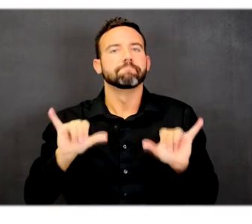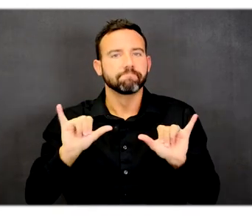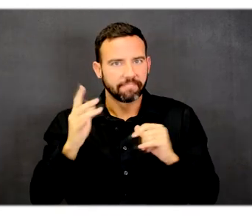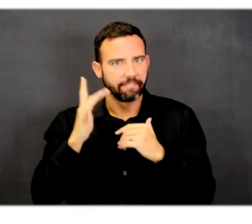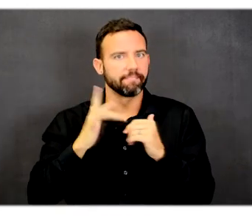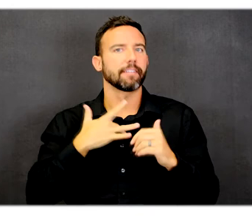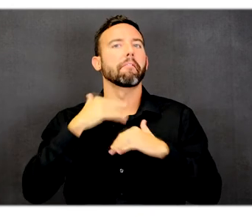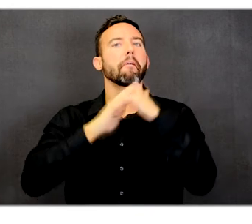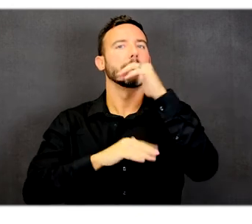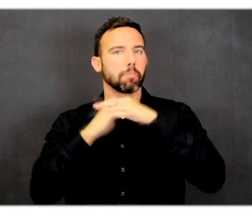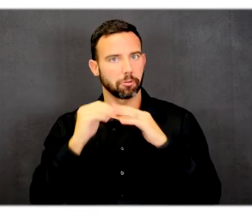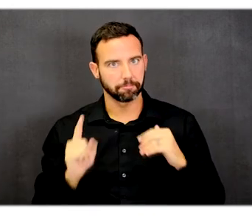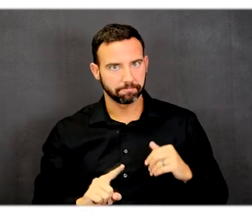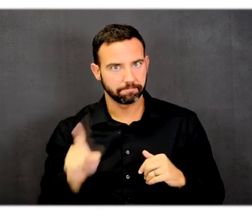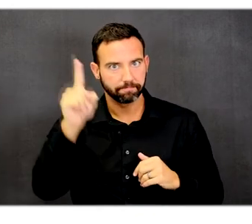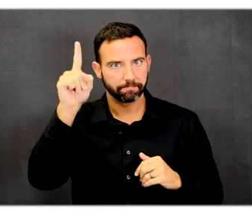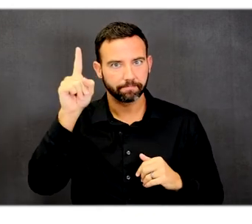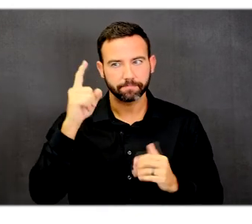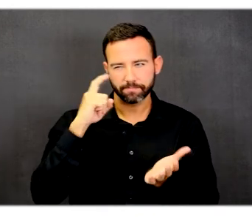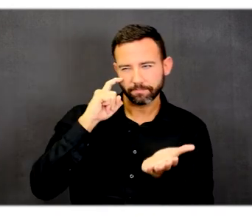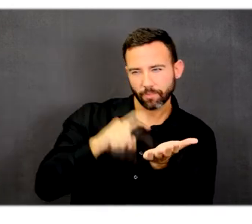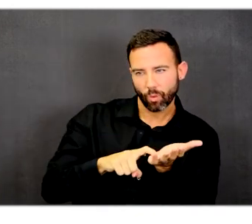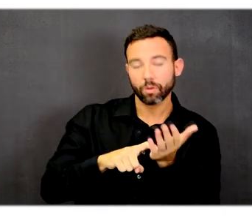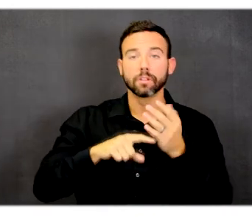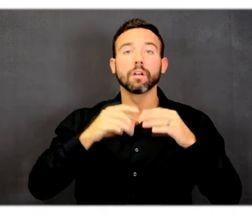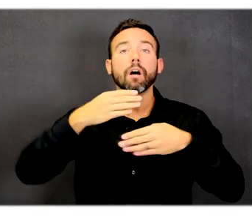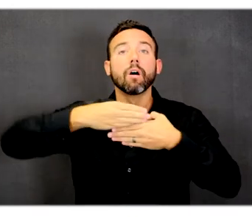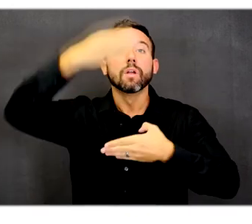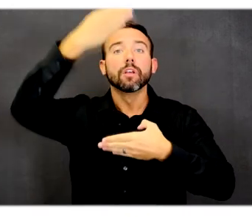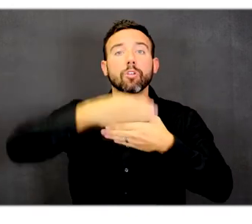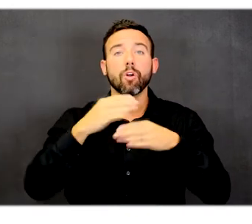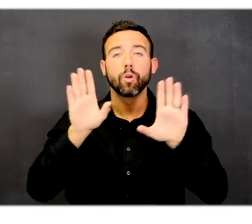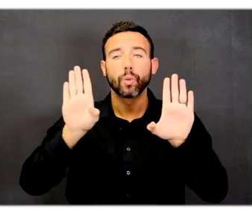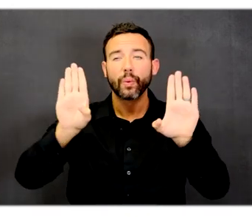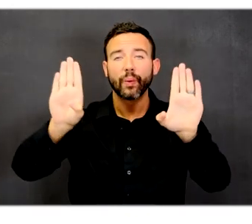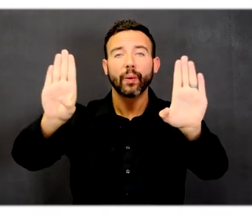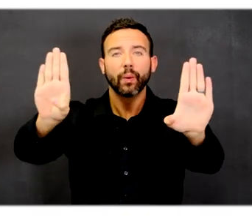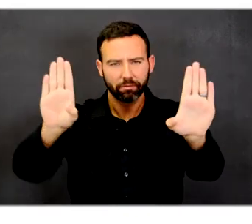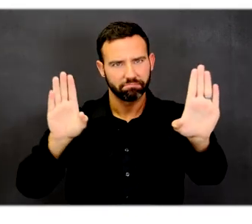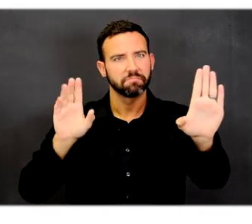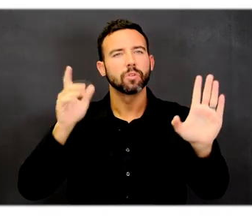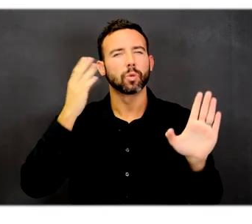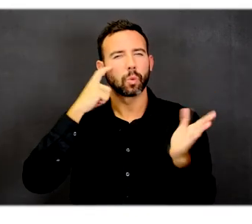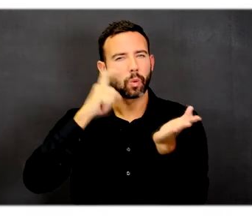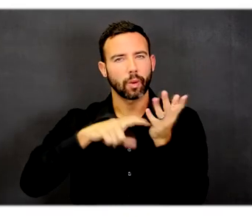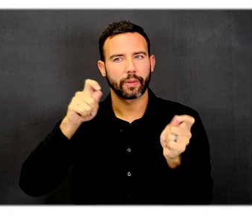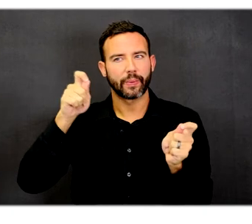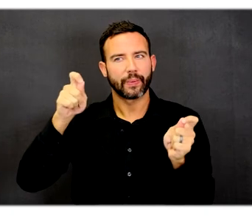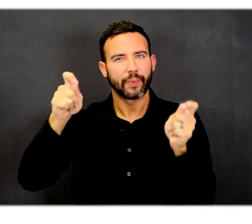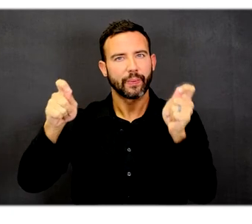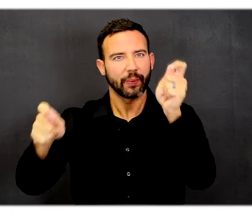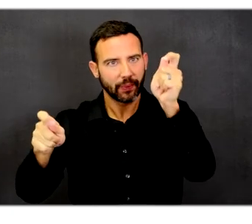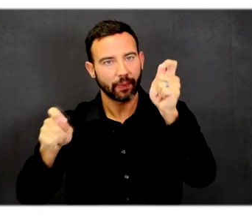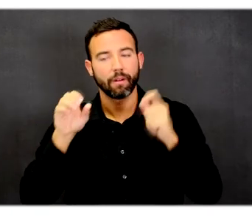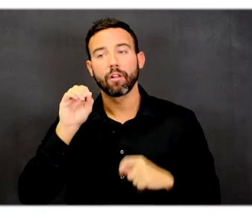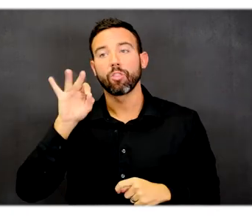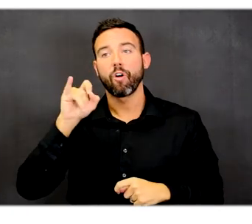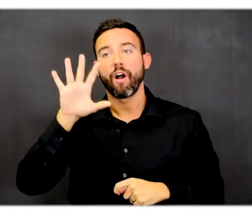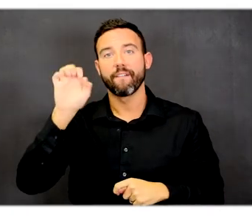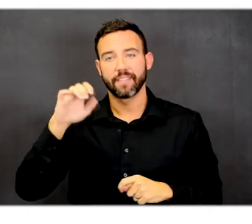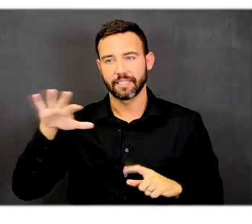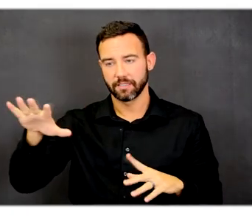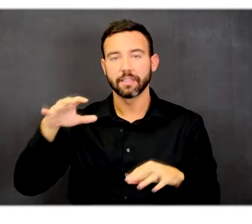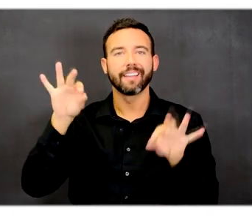As you move towards the windows, things change. The furniture of the open office area is moved around based upon